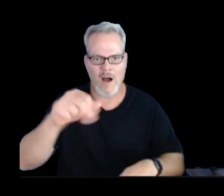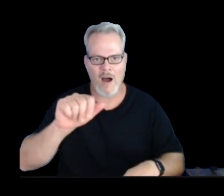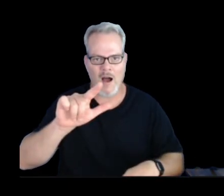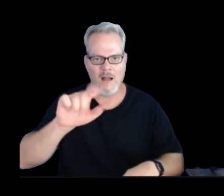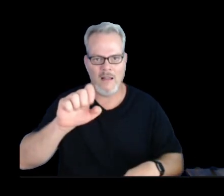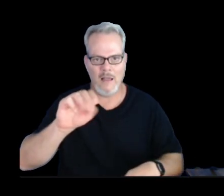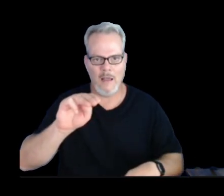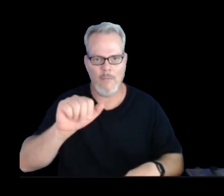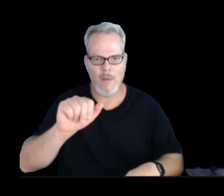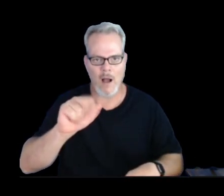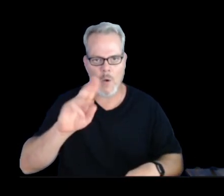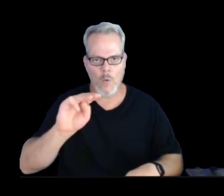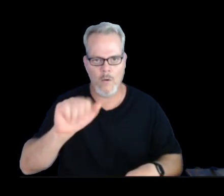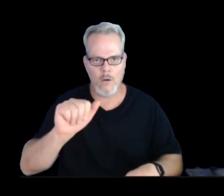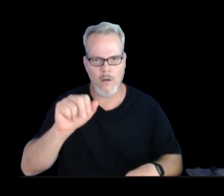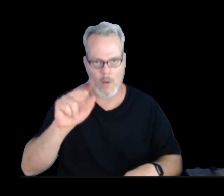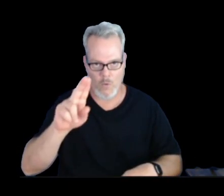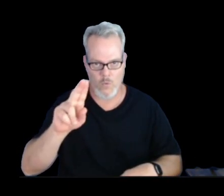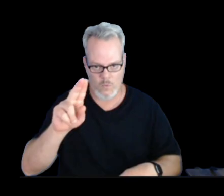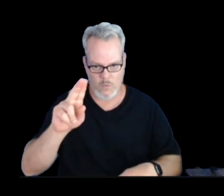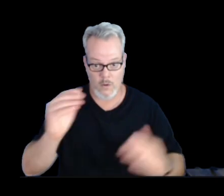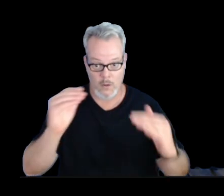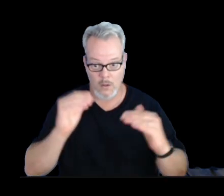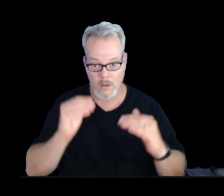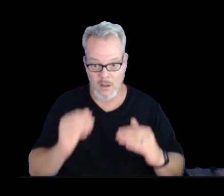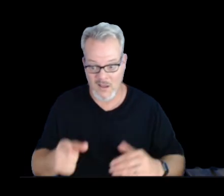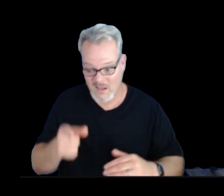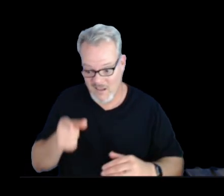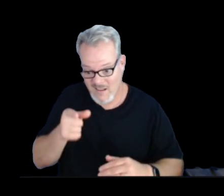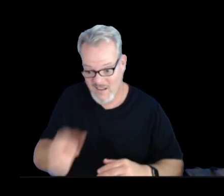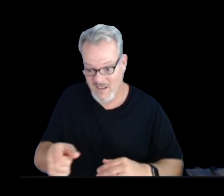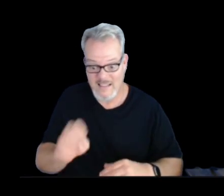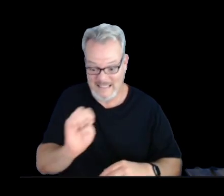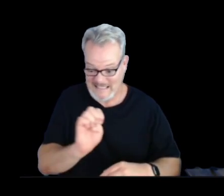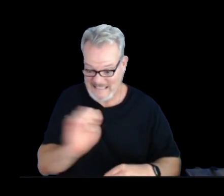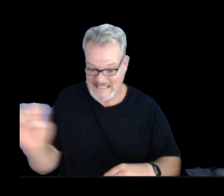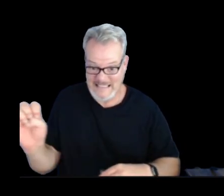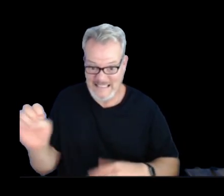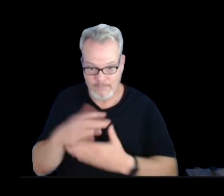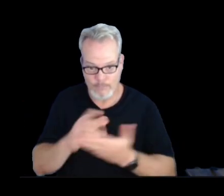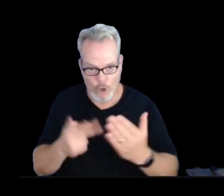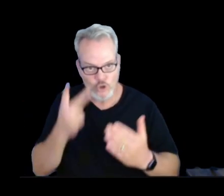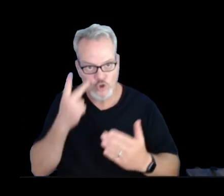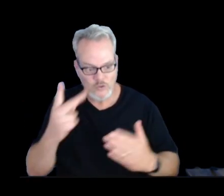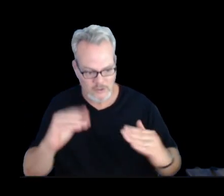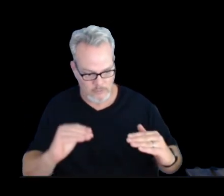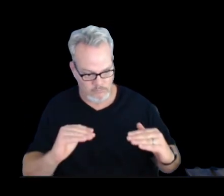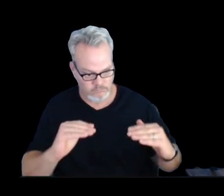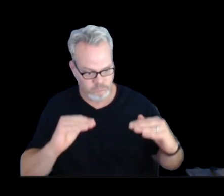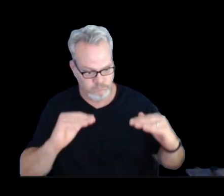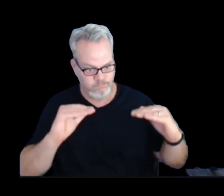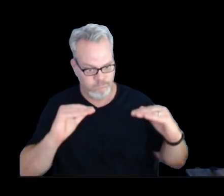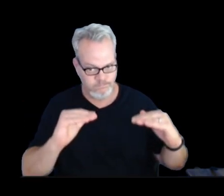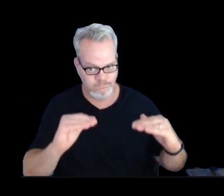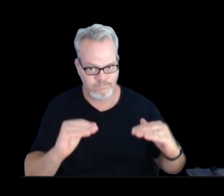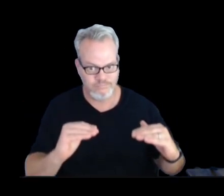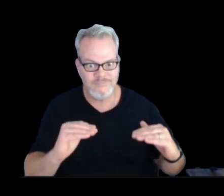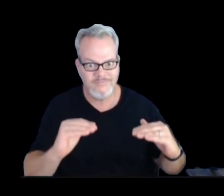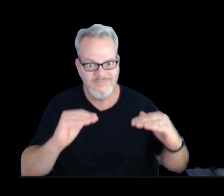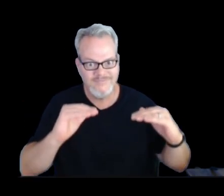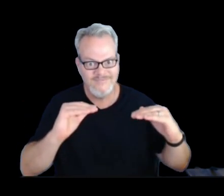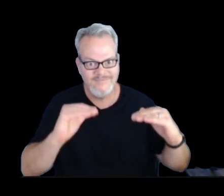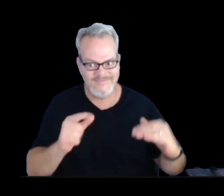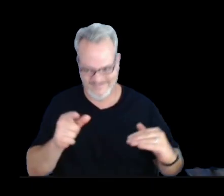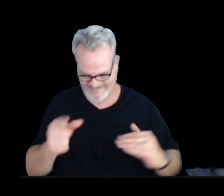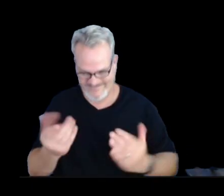And on its eastern side, we're starting to see uplift of the ground as well from these pulses of lava injecting under the crust. This is the B1 camera,